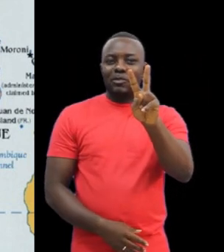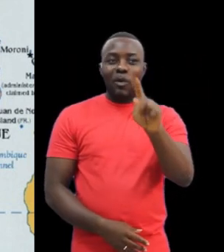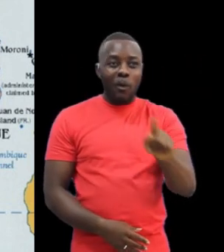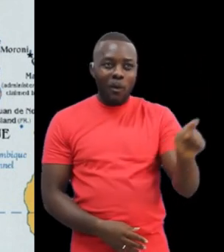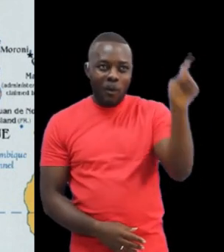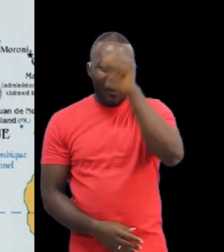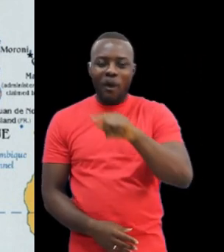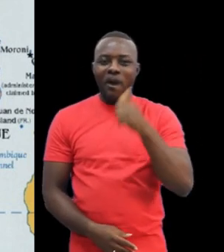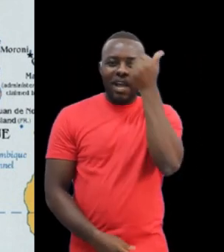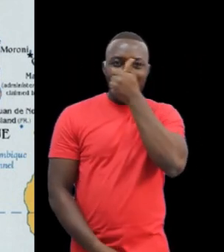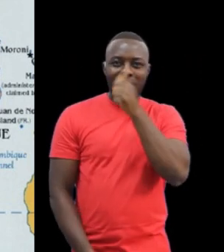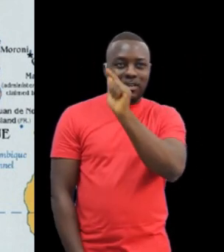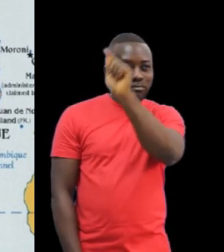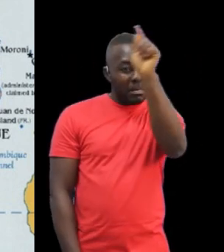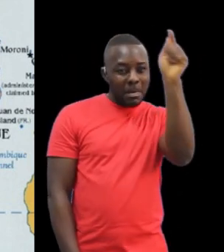for the deaf.